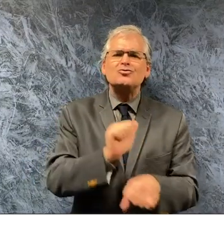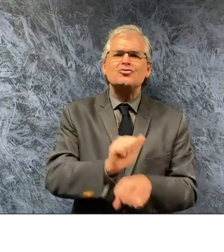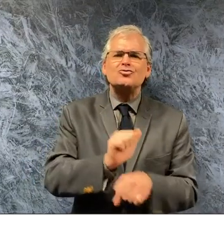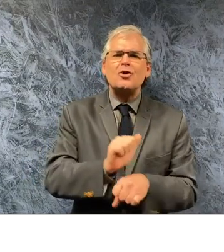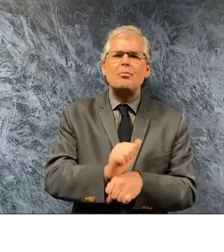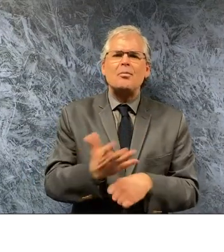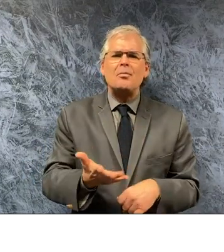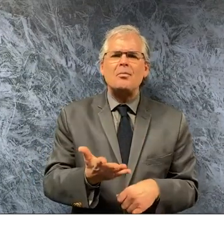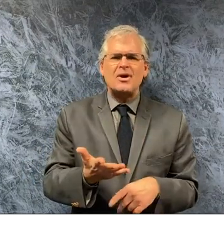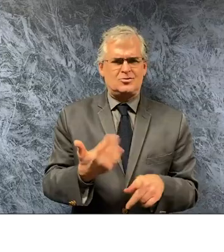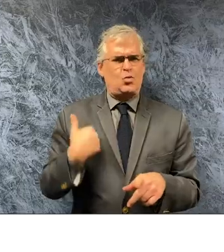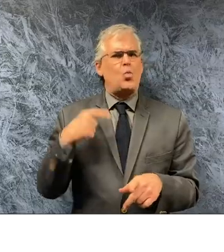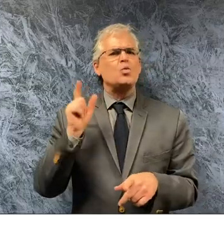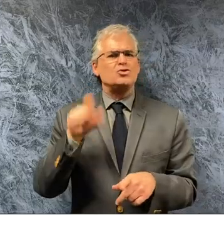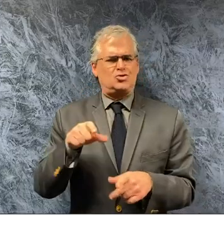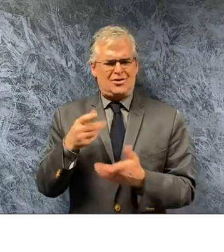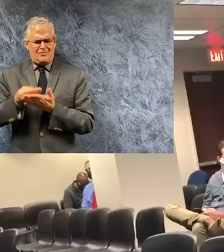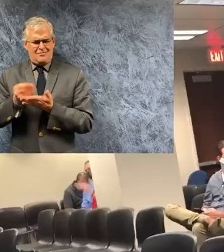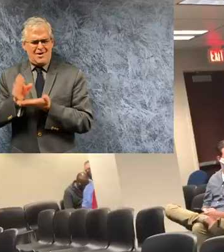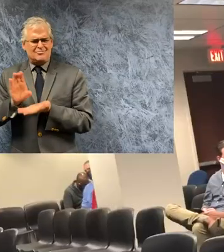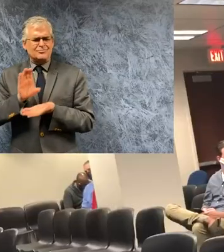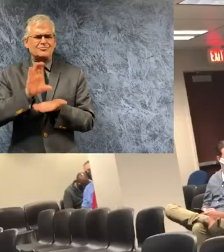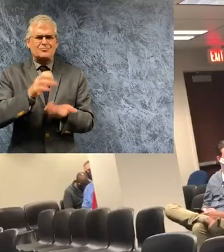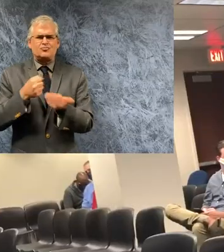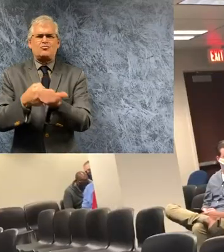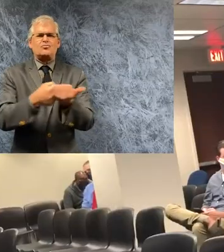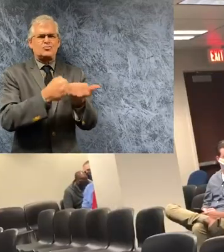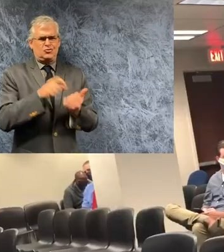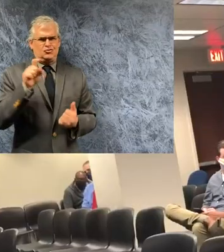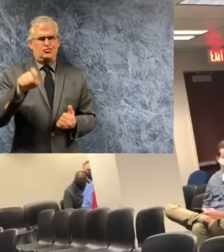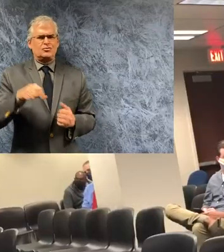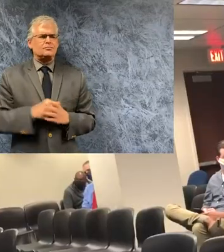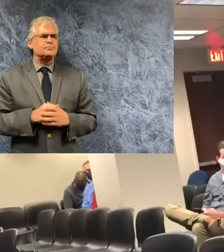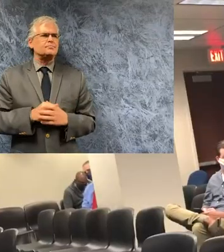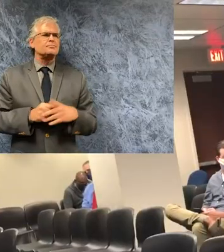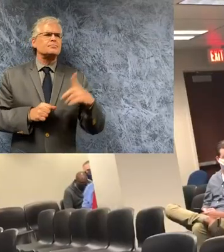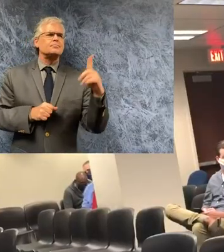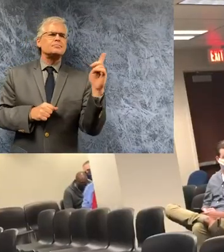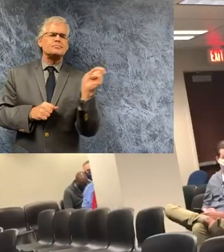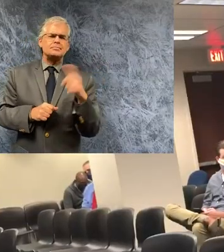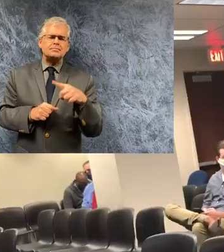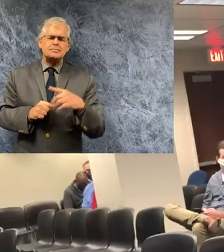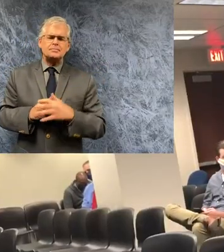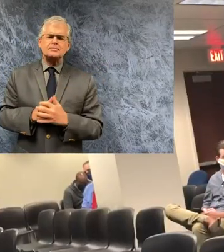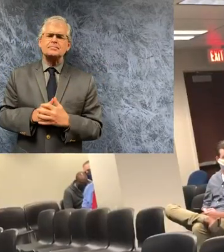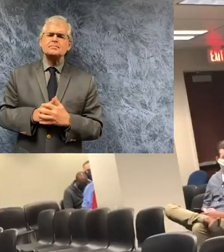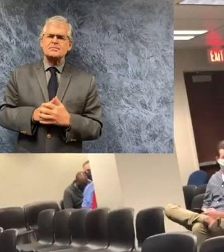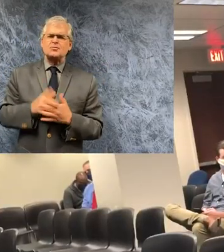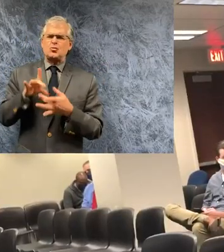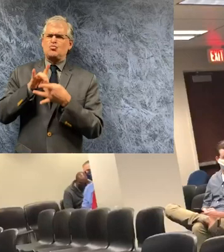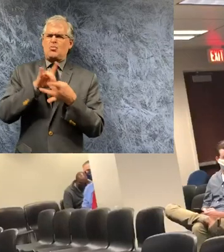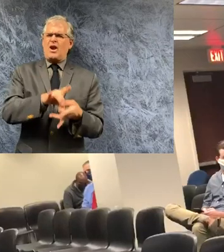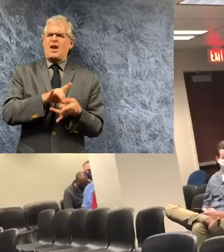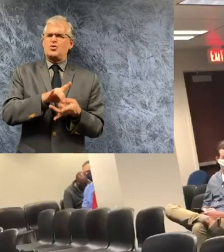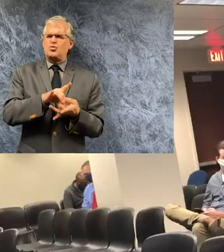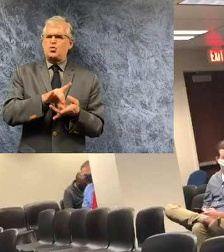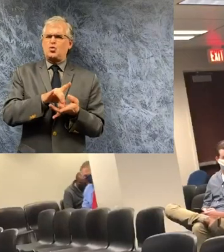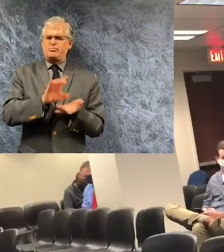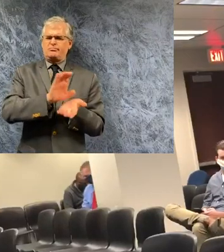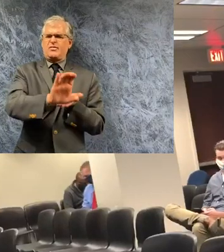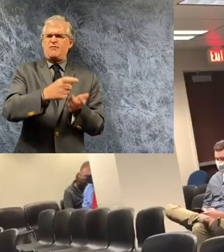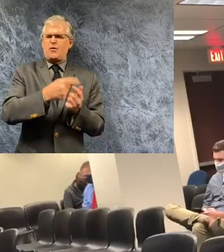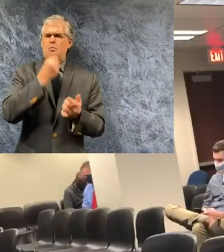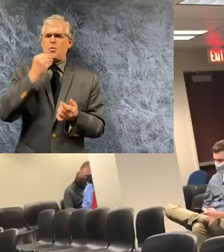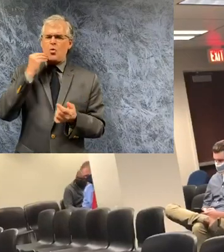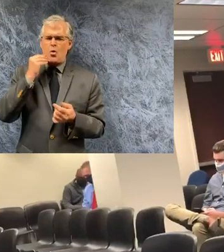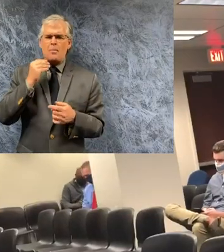should be offered the same support yes yes um further going on the eviction question i know um today north las